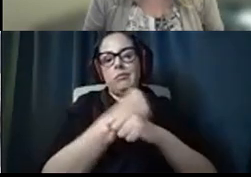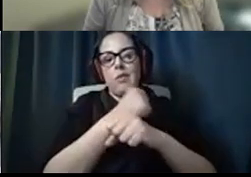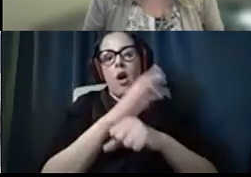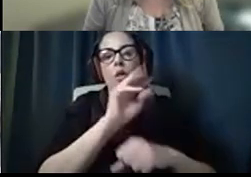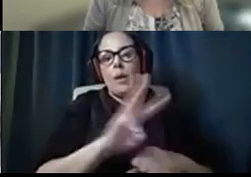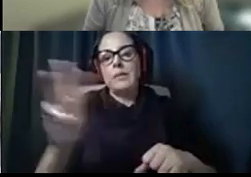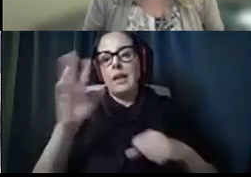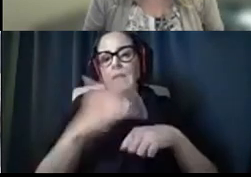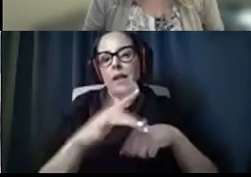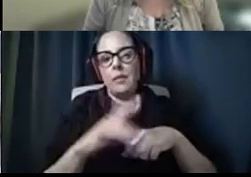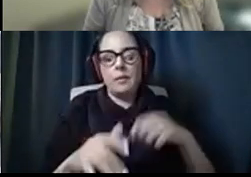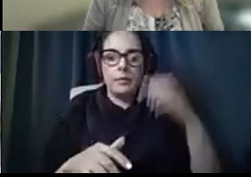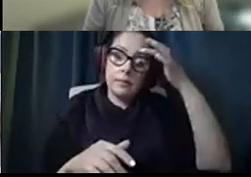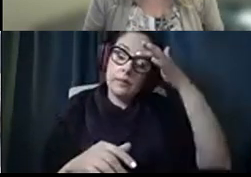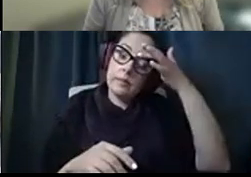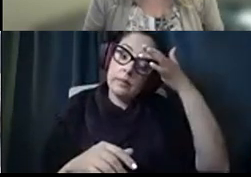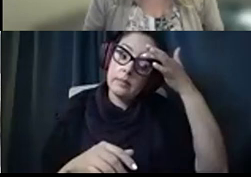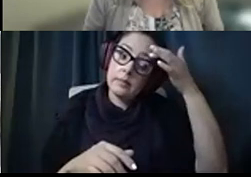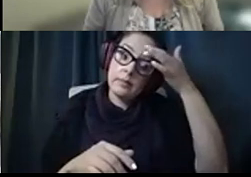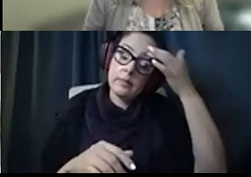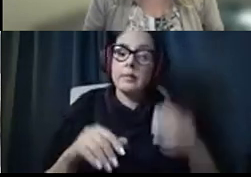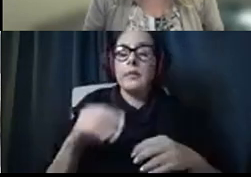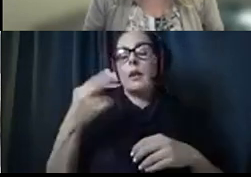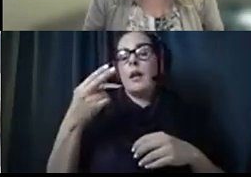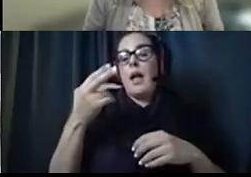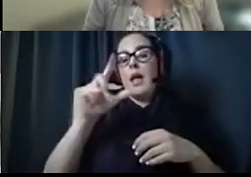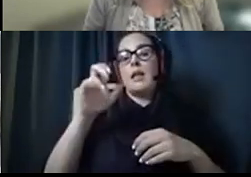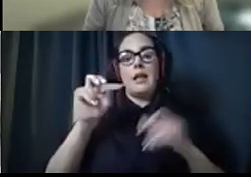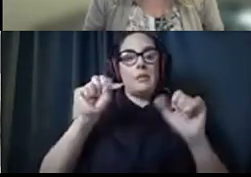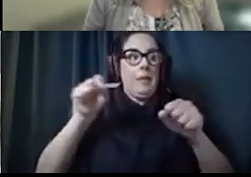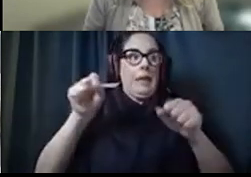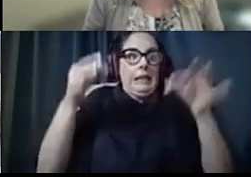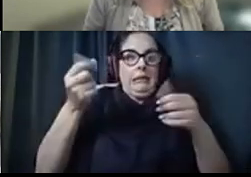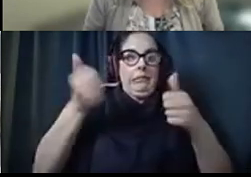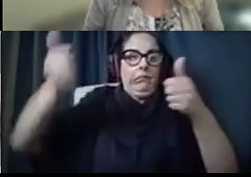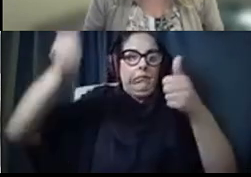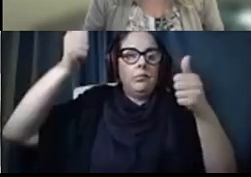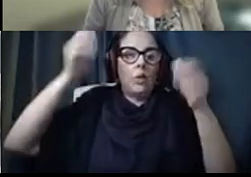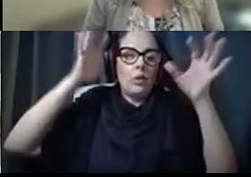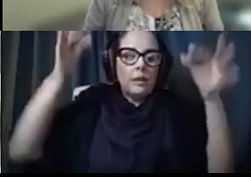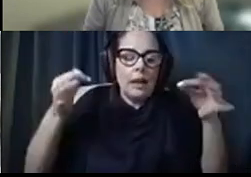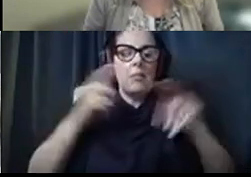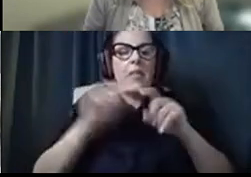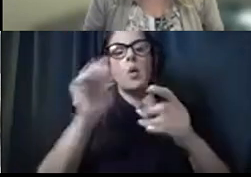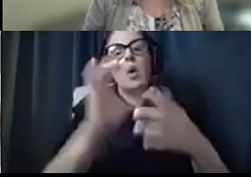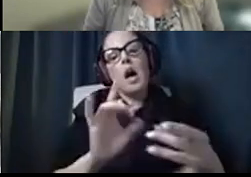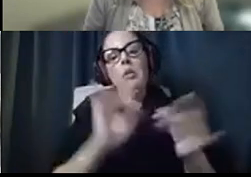probably a decision for the management to do, but that's a comment.